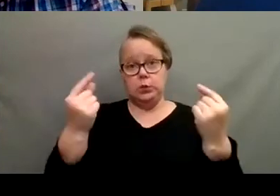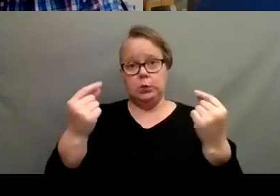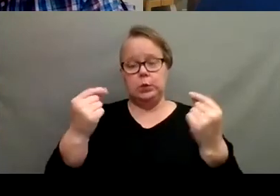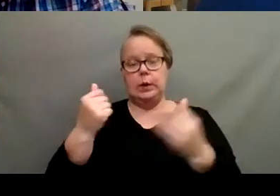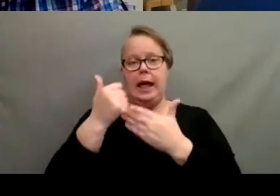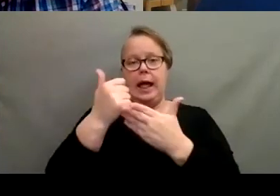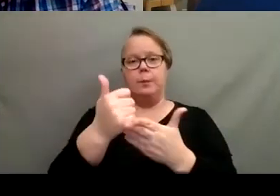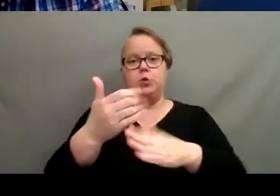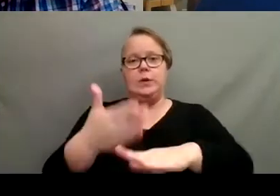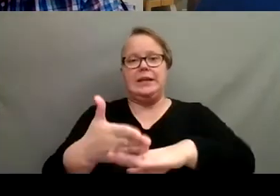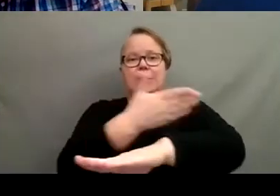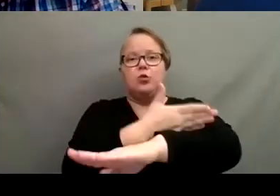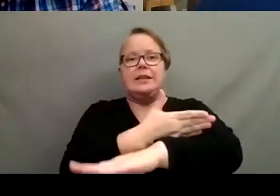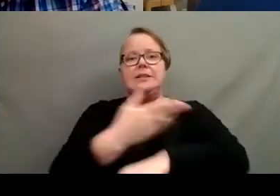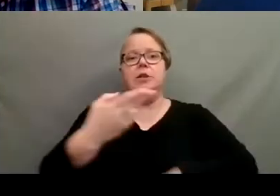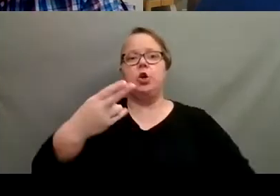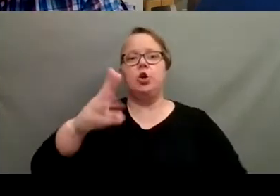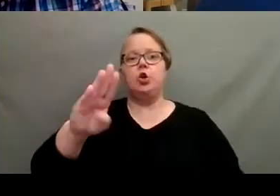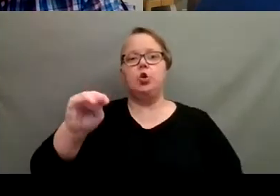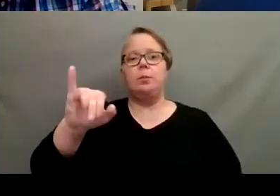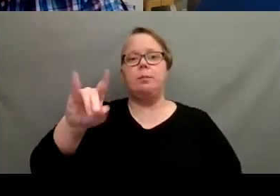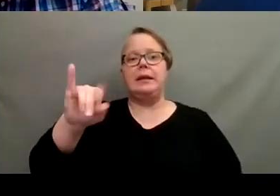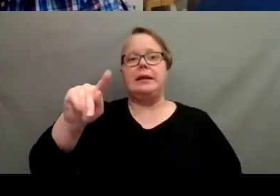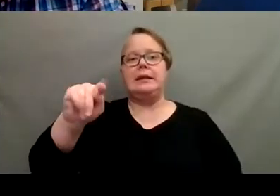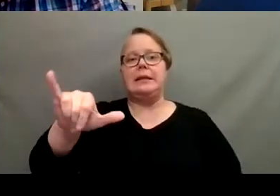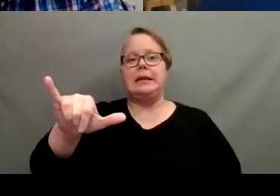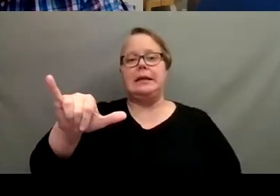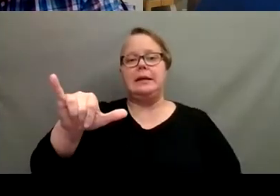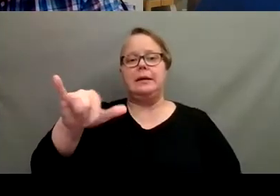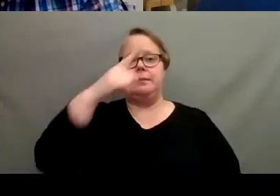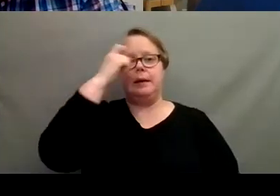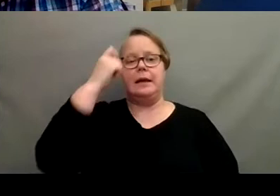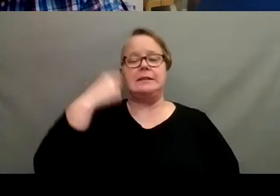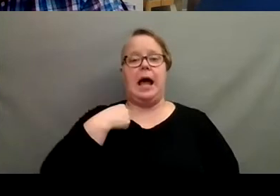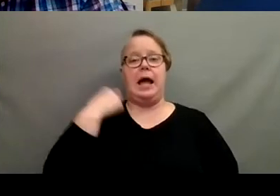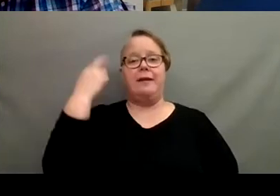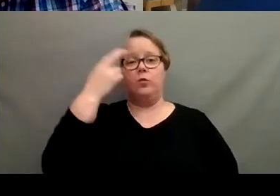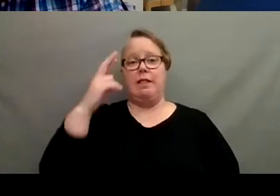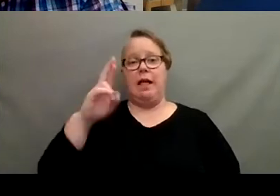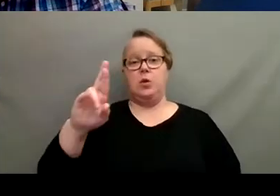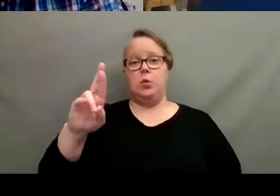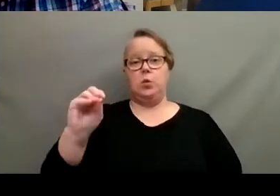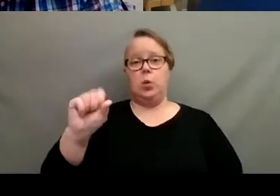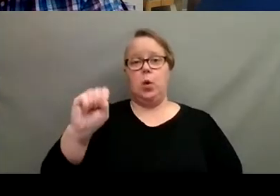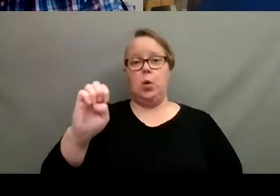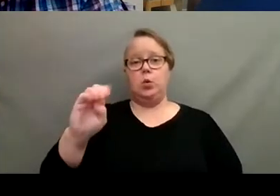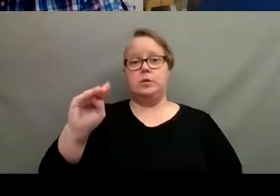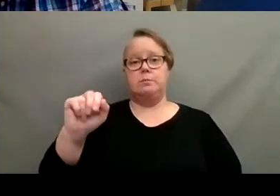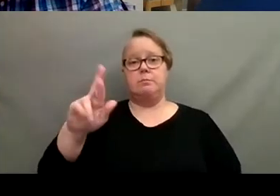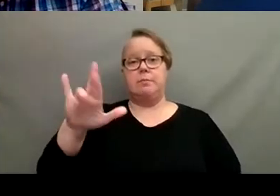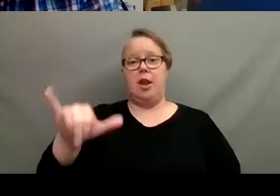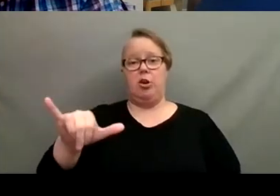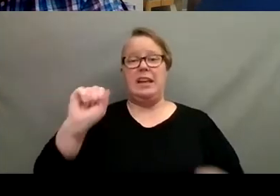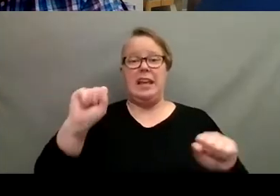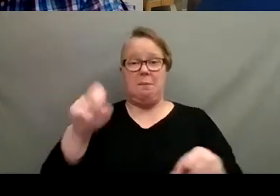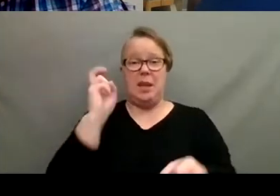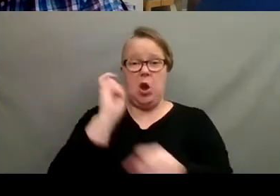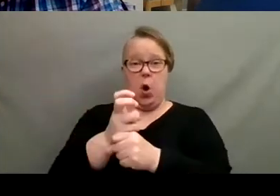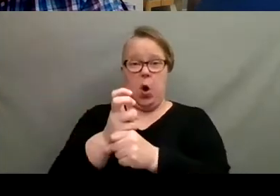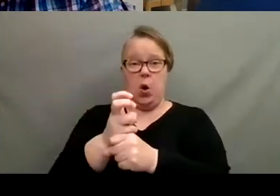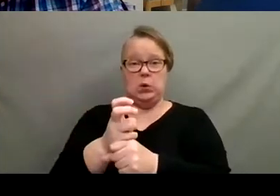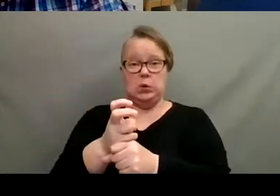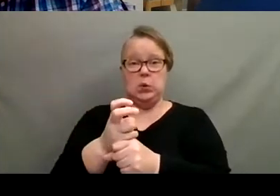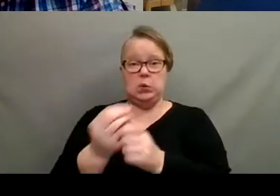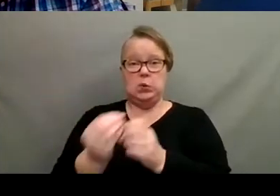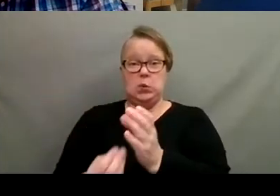increase your humidity. Cause I've found raspberry, raspberry can be tough to grow as a house